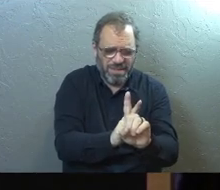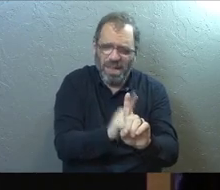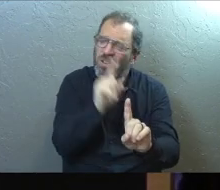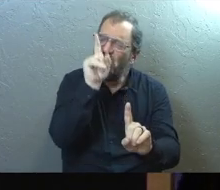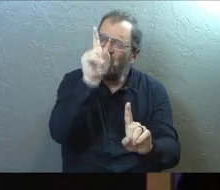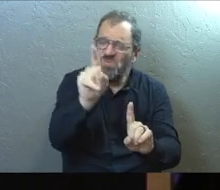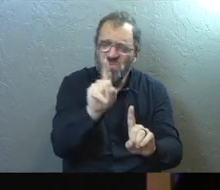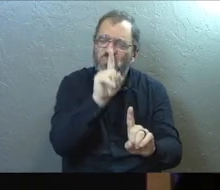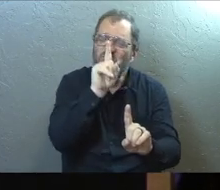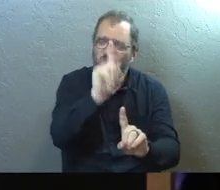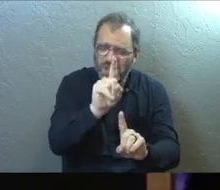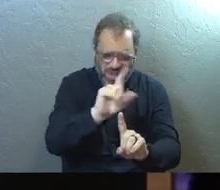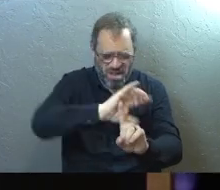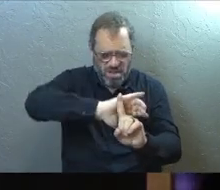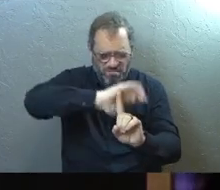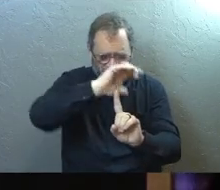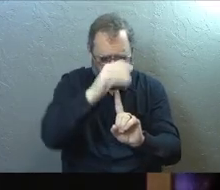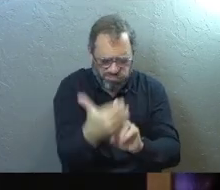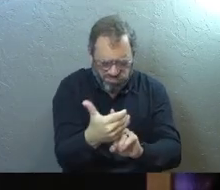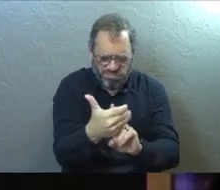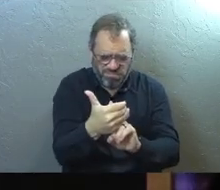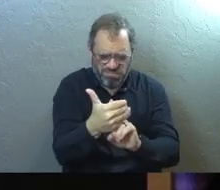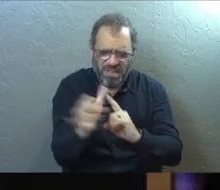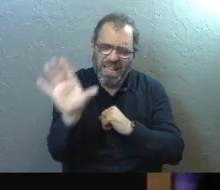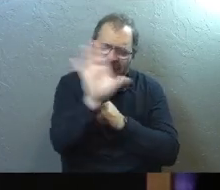God, you really do keep us safe.